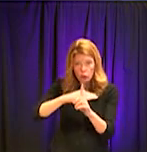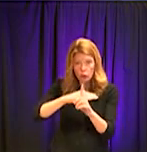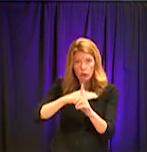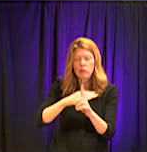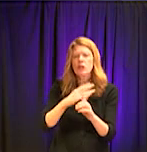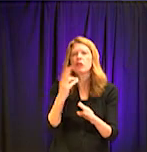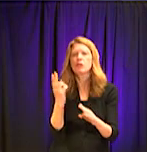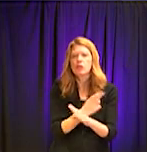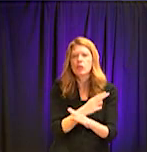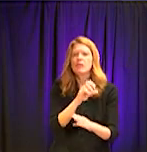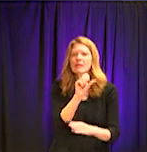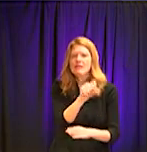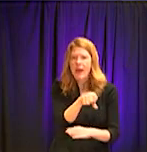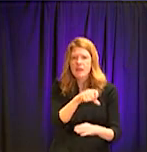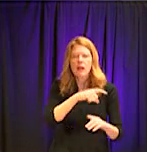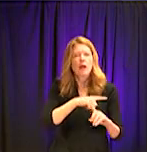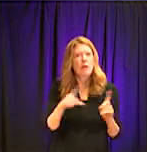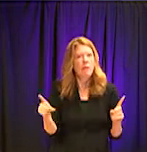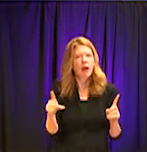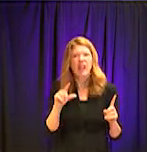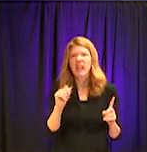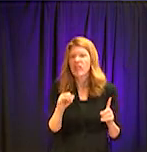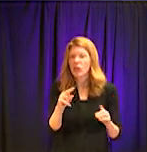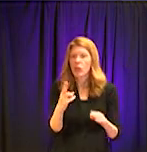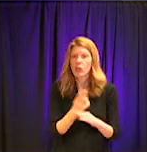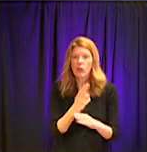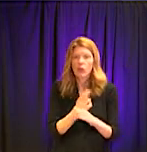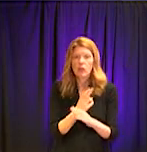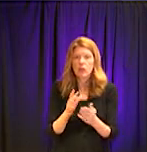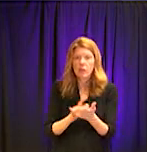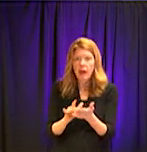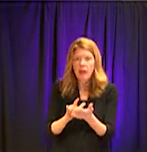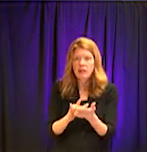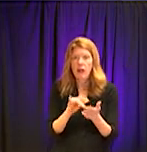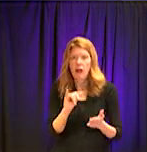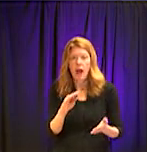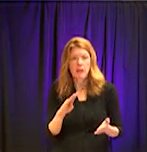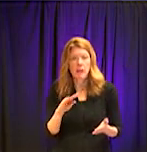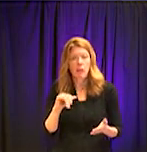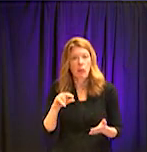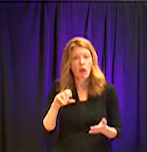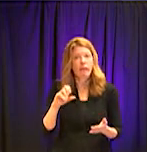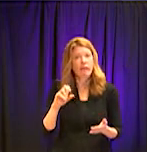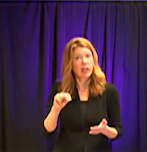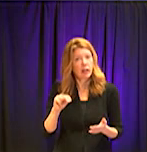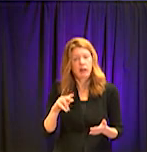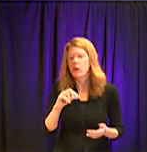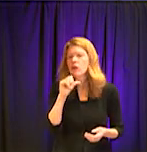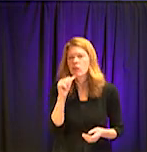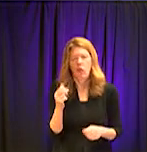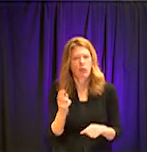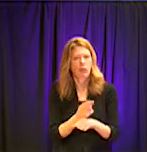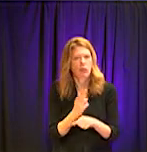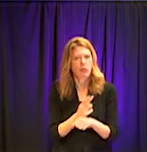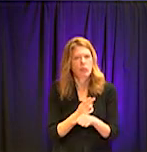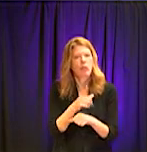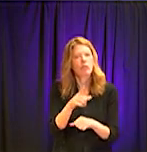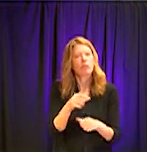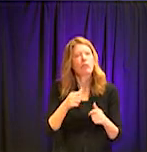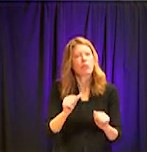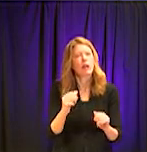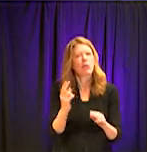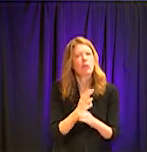shown that ibuprofen seems to worsen the course of COVID-19. So right now it is recommended that you try to find other,